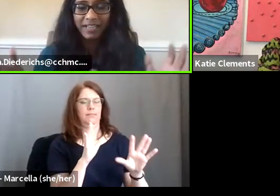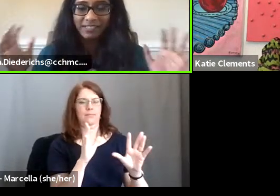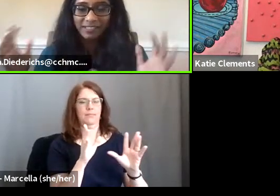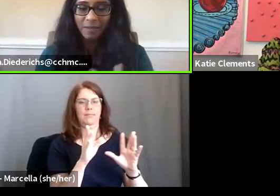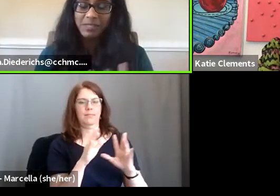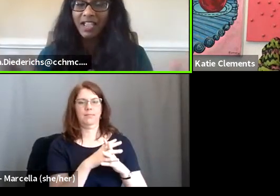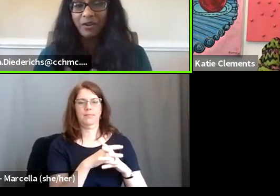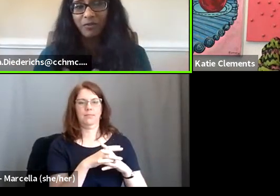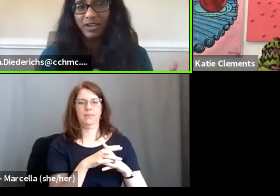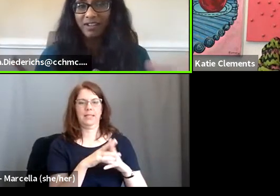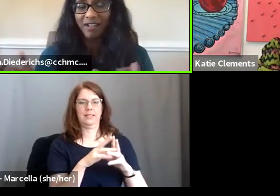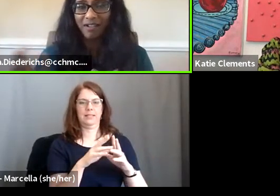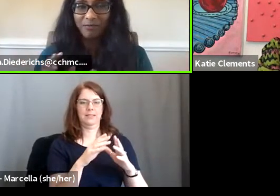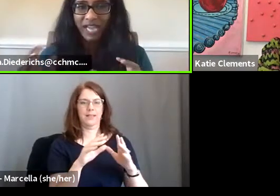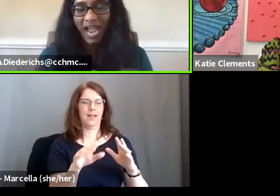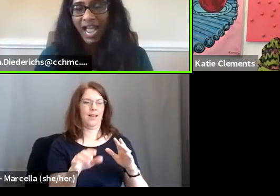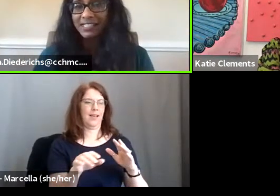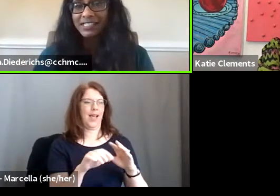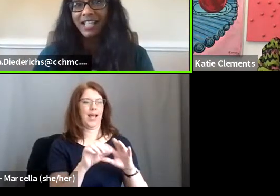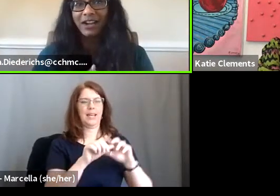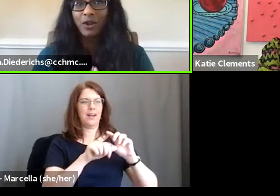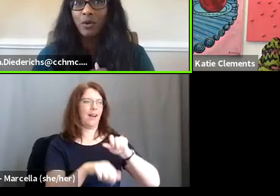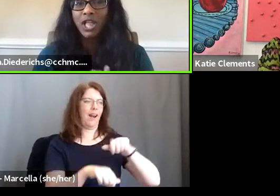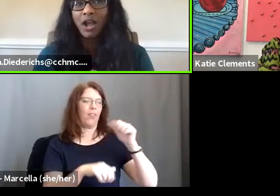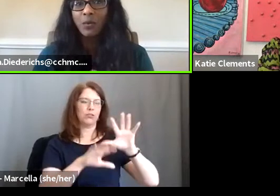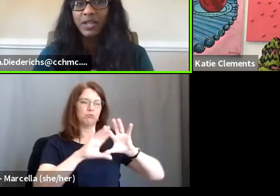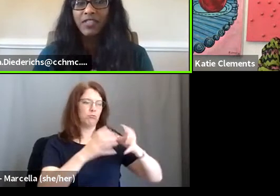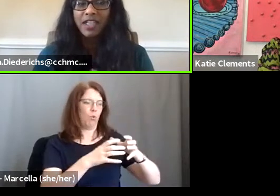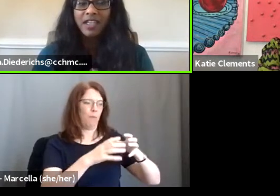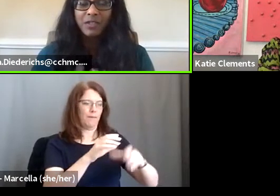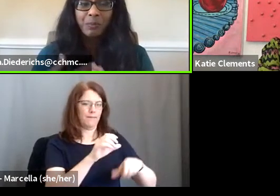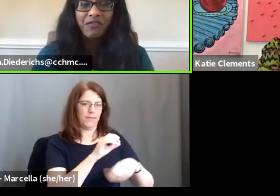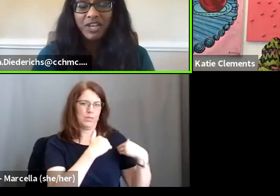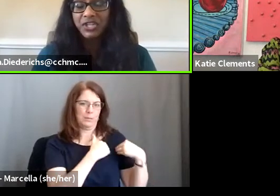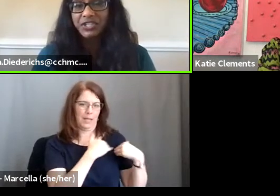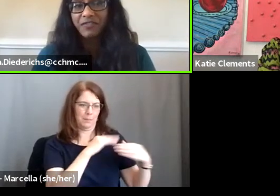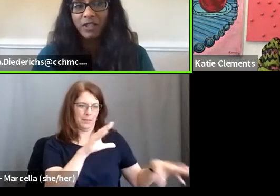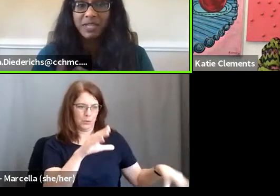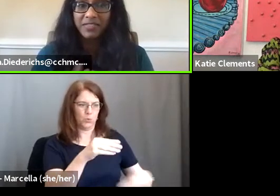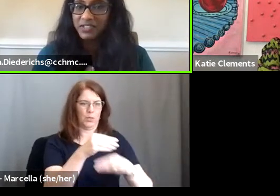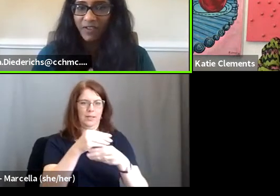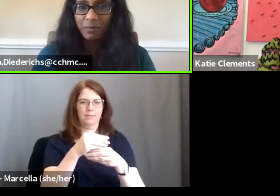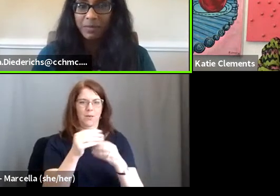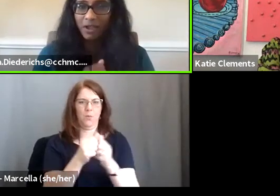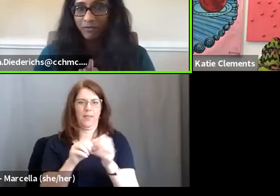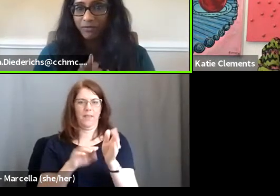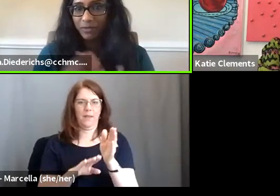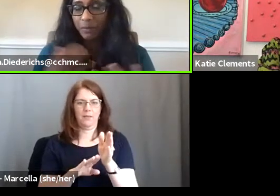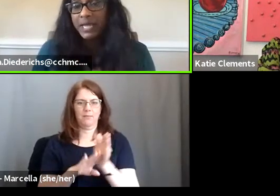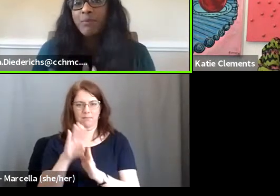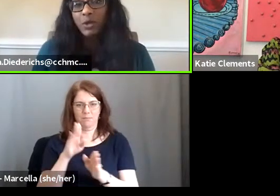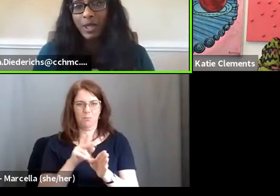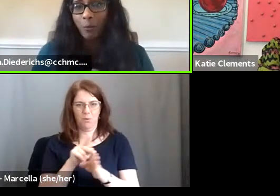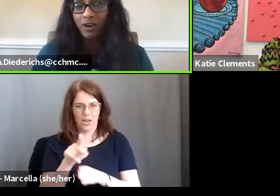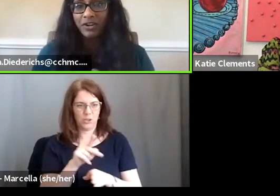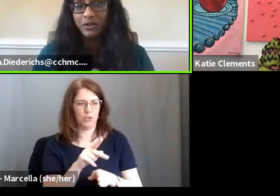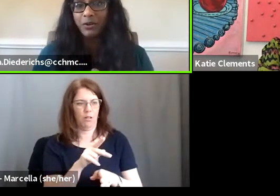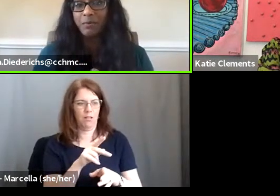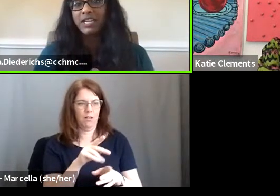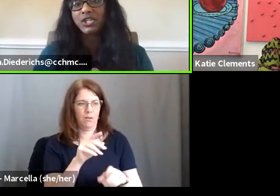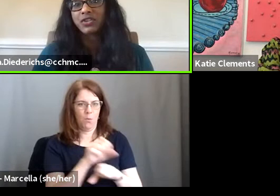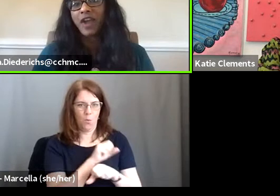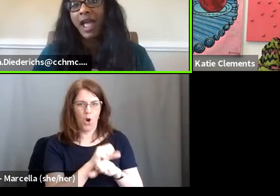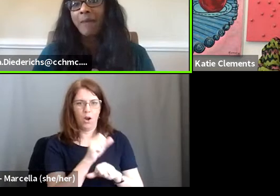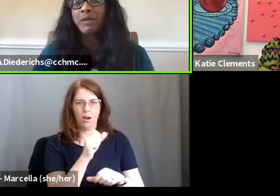different subset of, of tasks that go along with the professional development, the development of the people that work